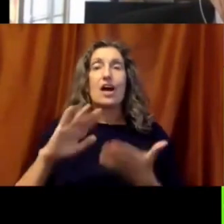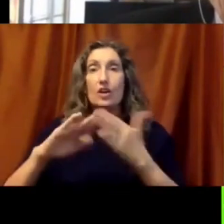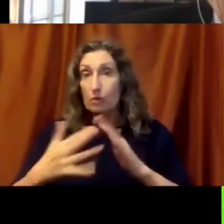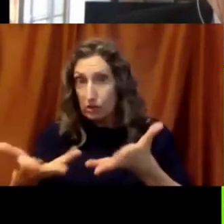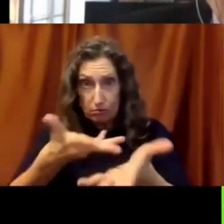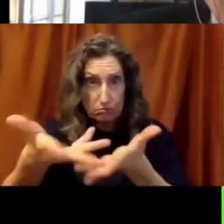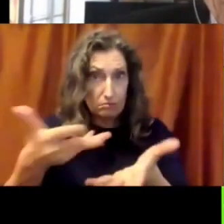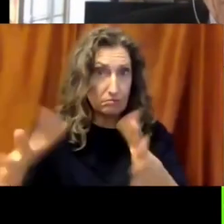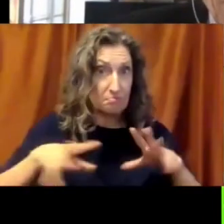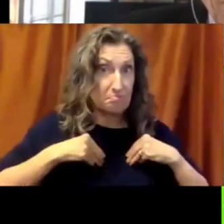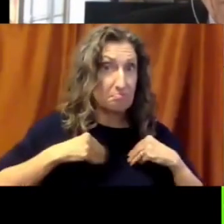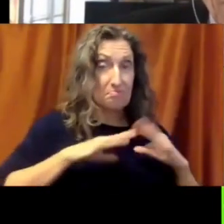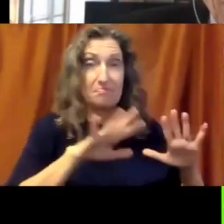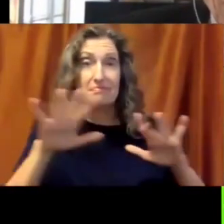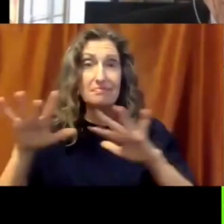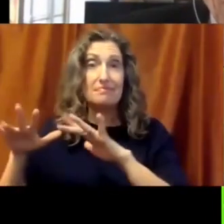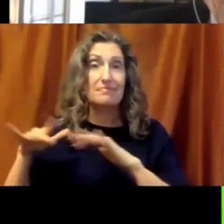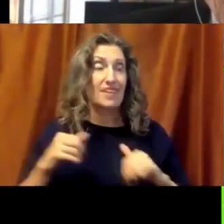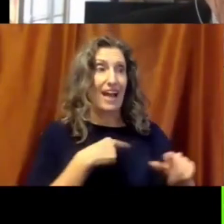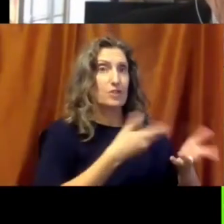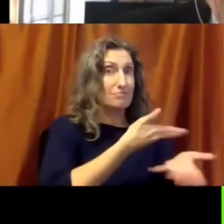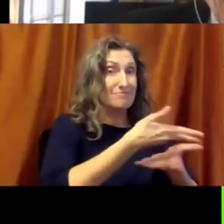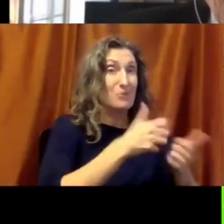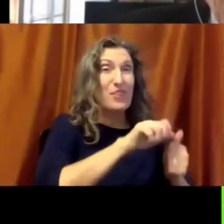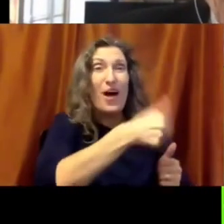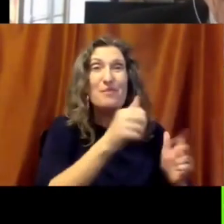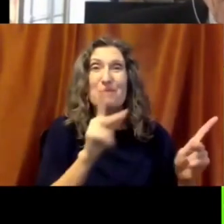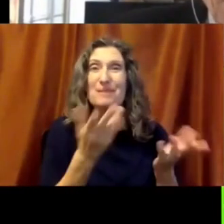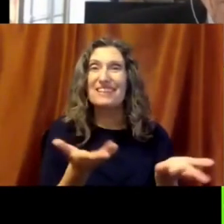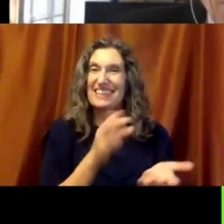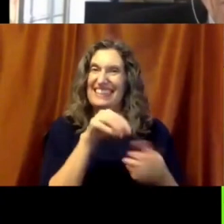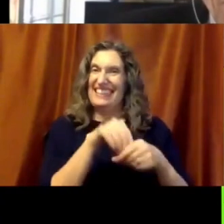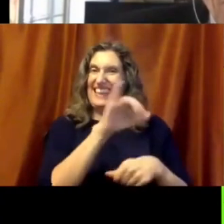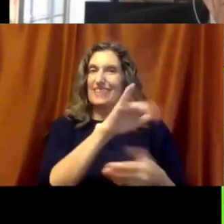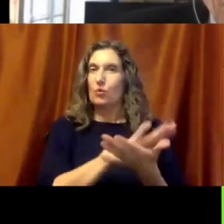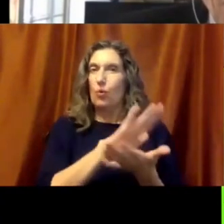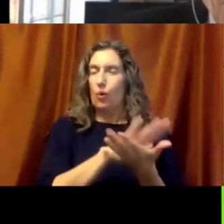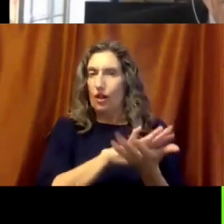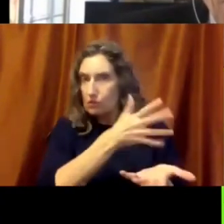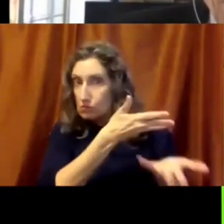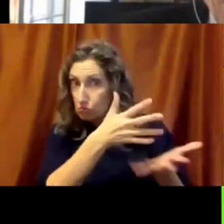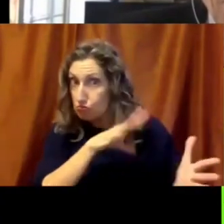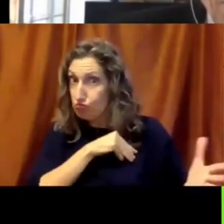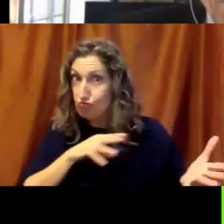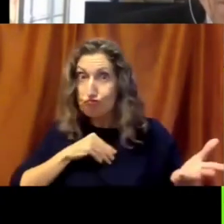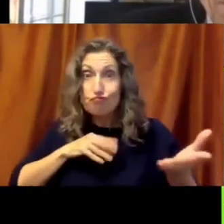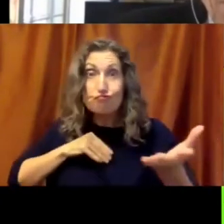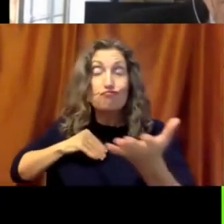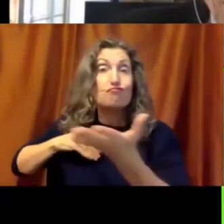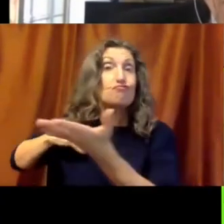with their own, you know, with the school community, and getting everybody on board to change the name.